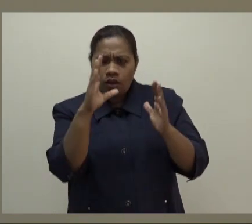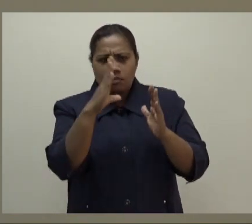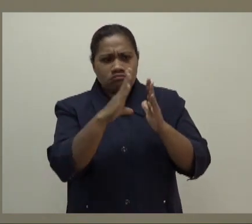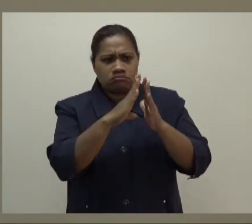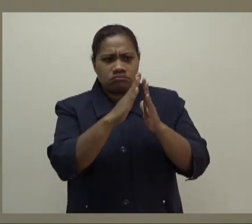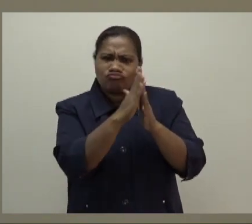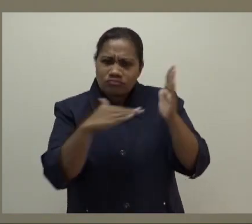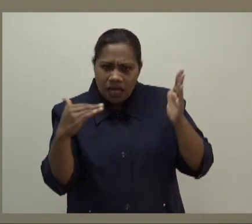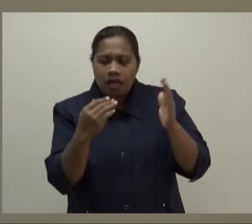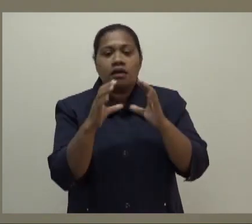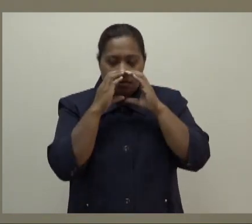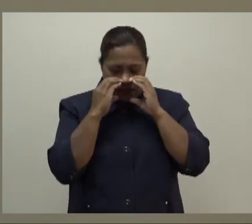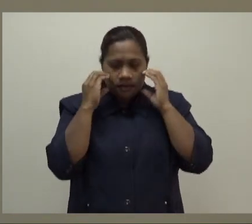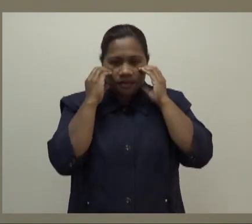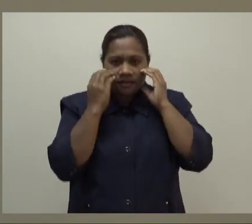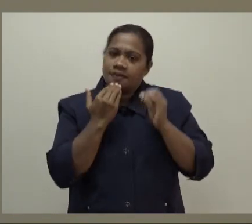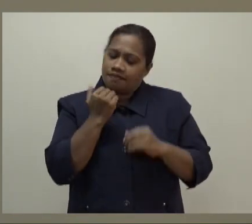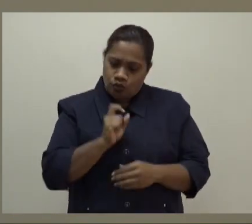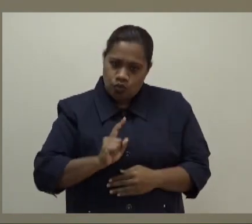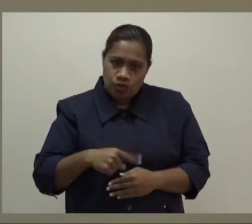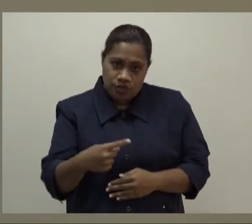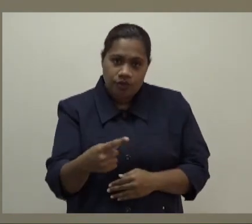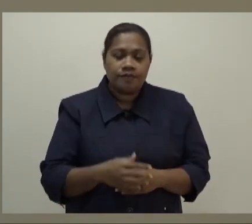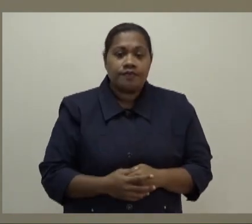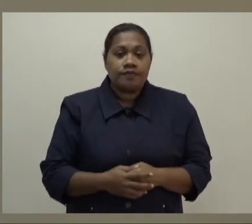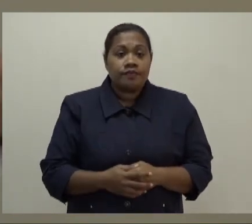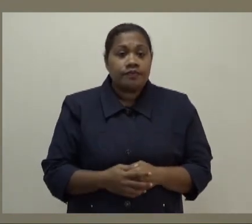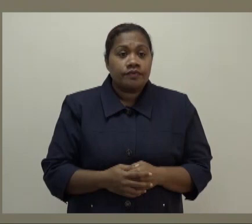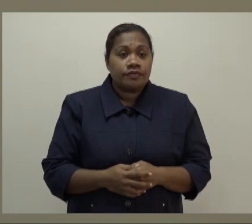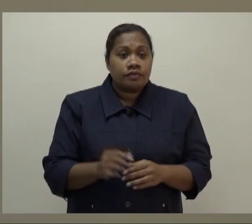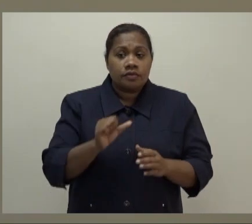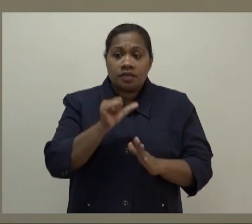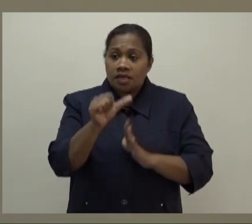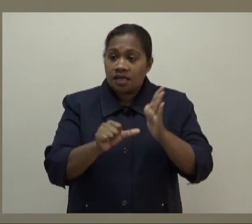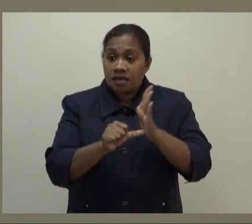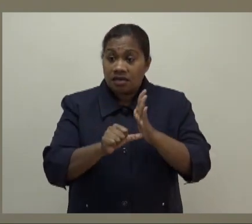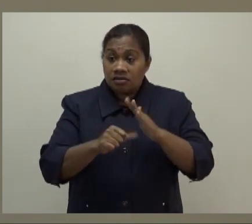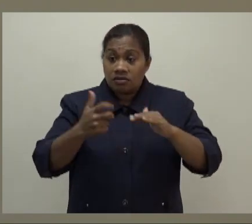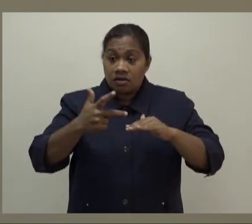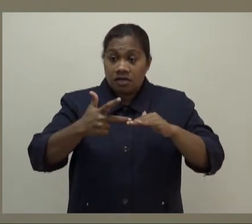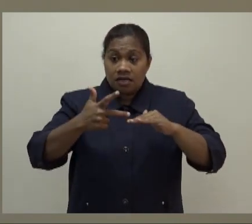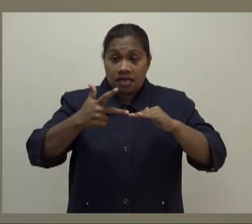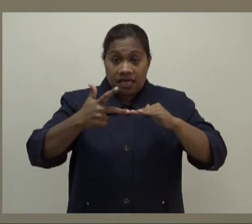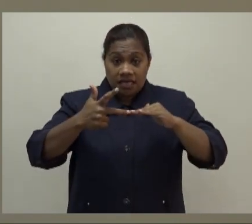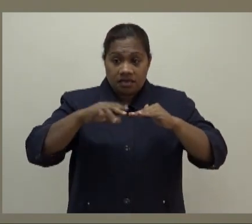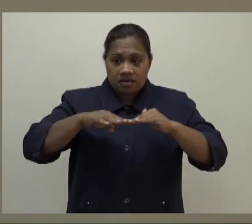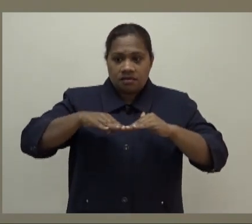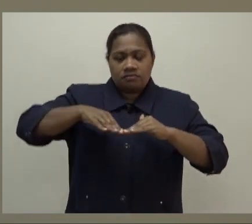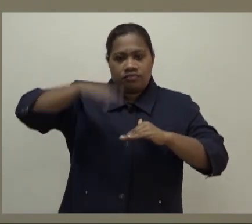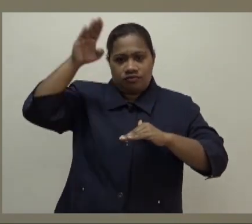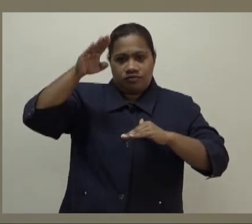it up to age eight years and upwards, class two and upwards.